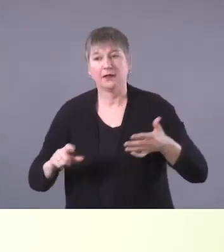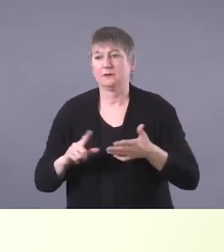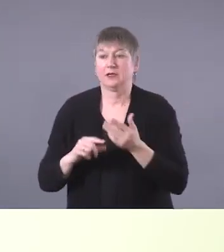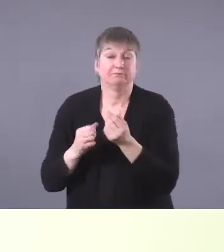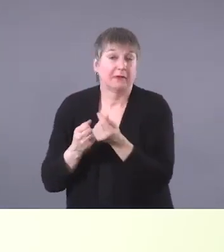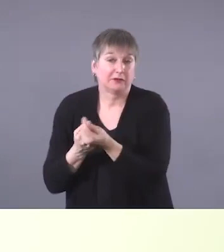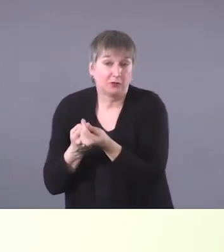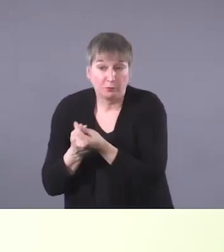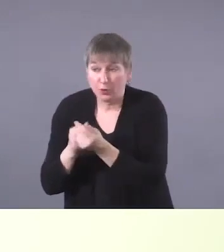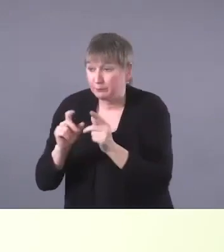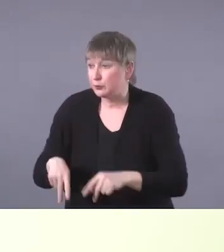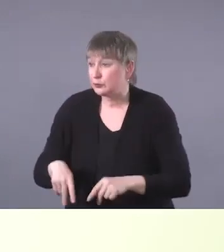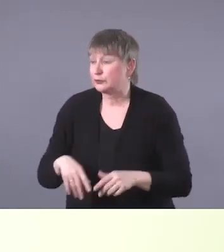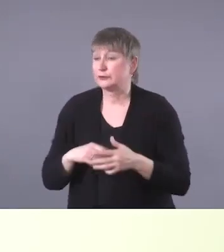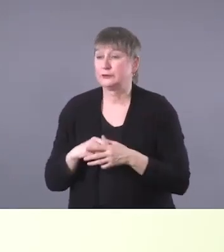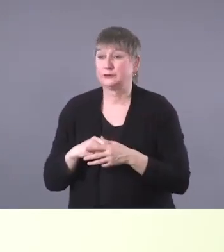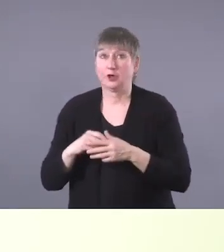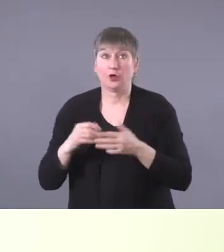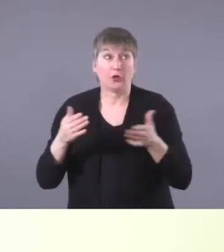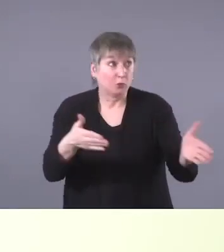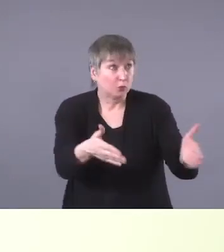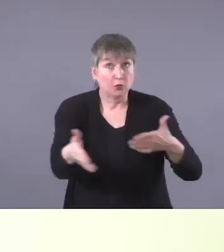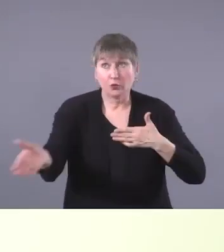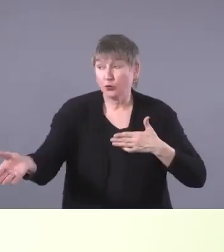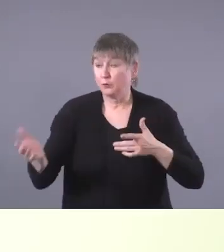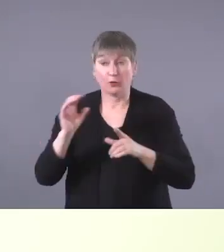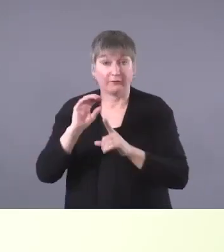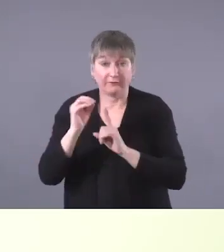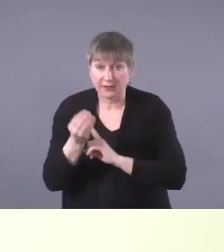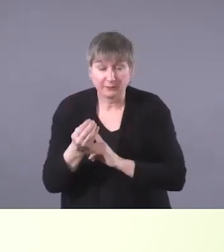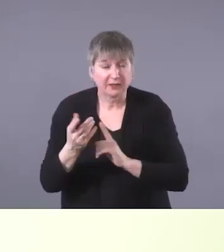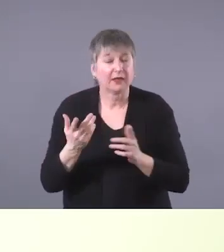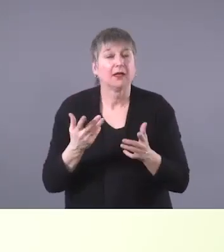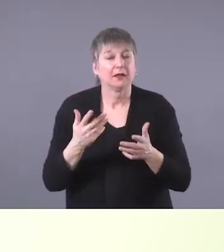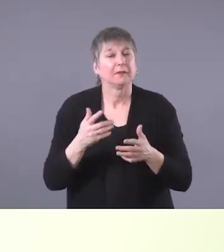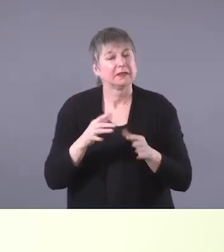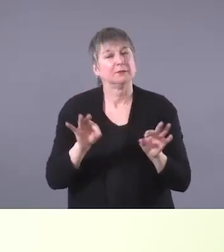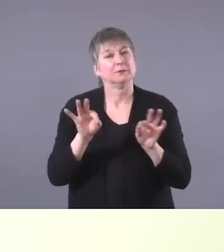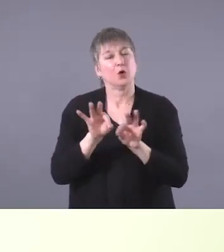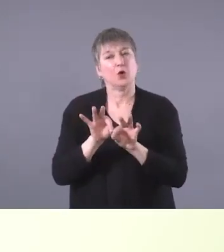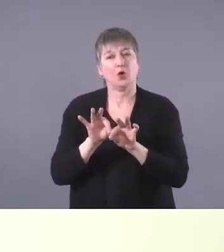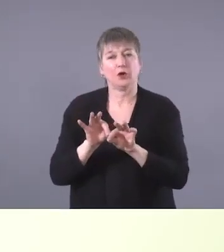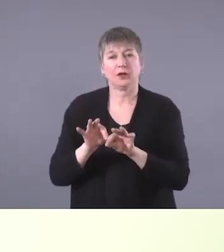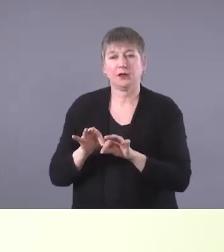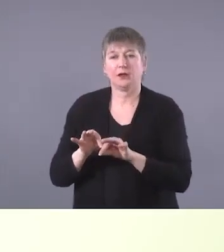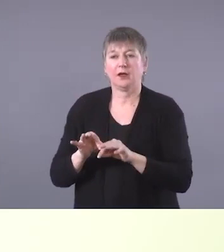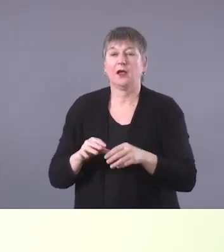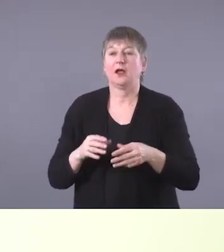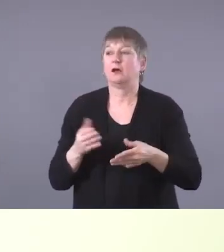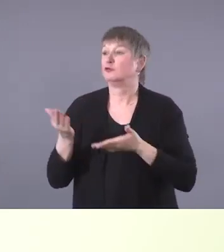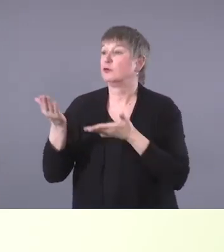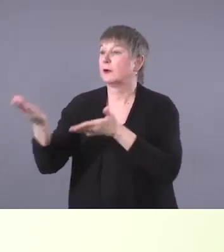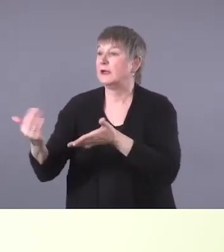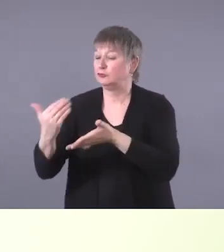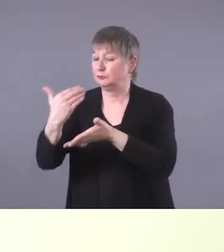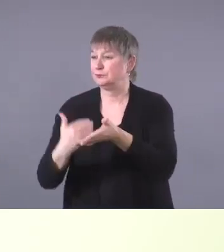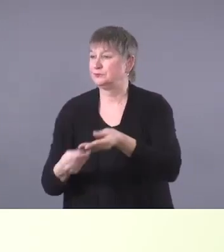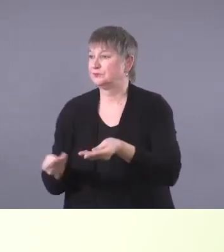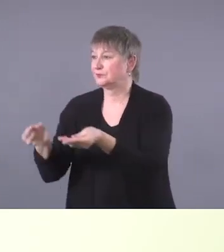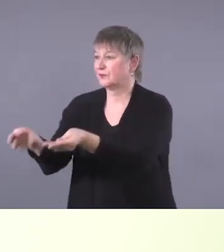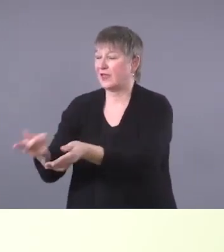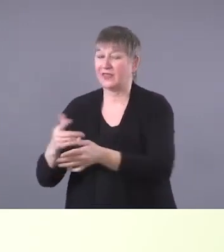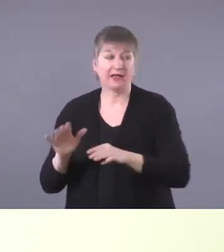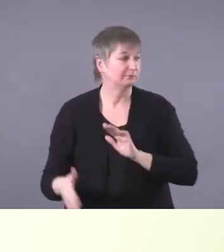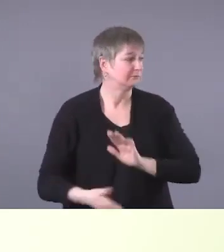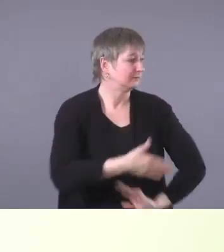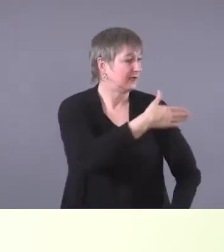or the room or the environment, um, it's just really important that we don't come in with a recommendation and leave and